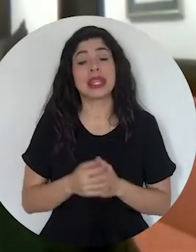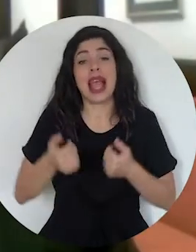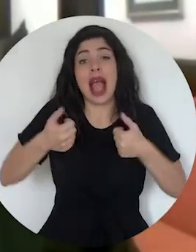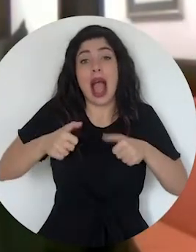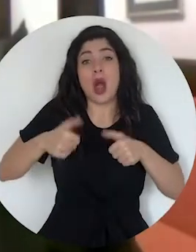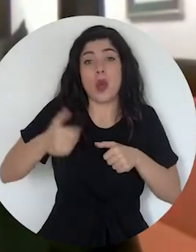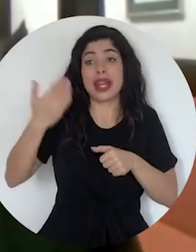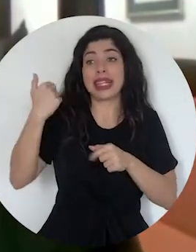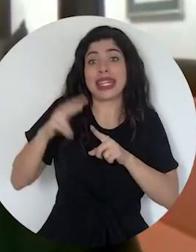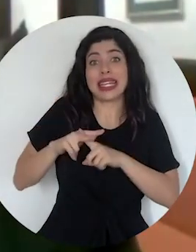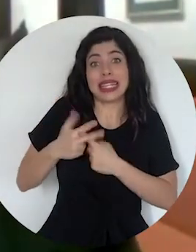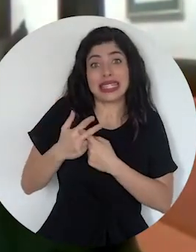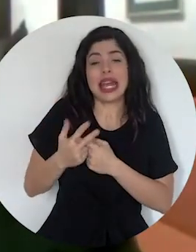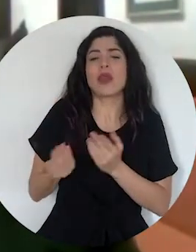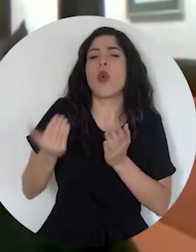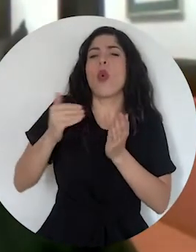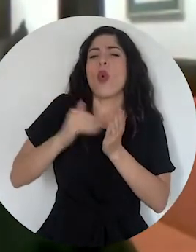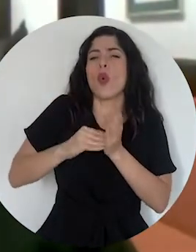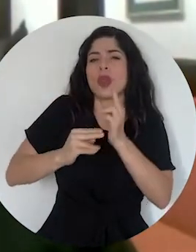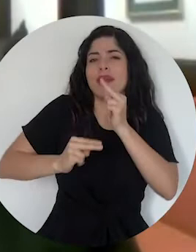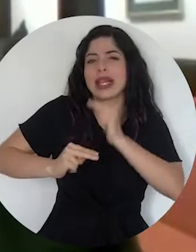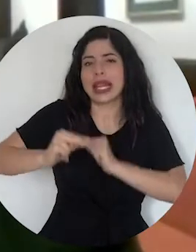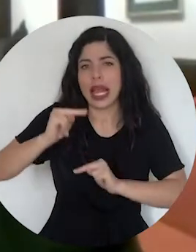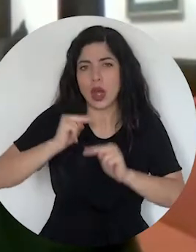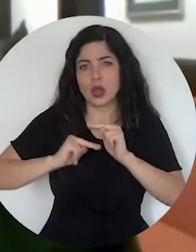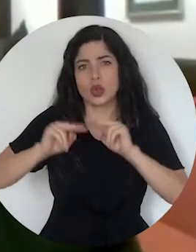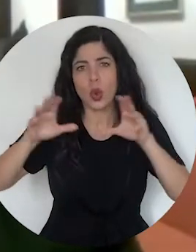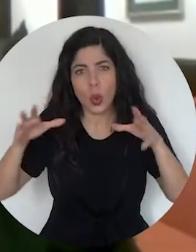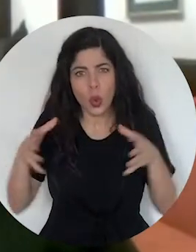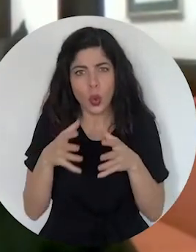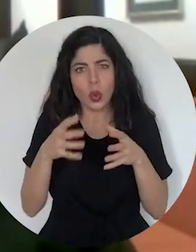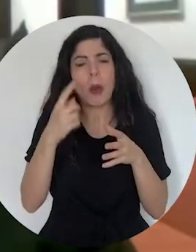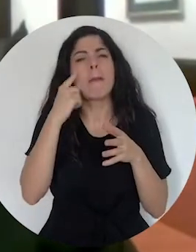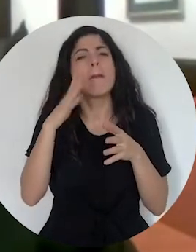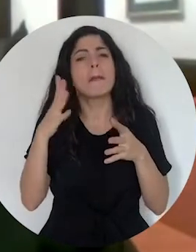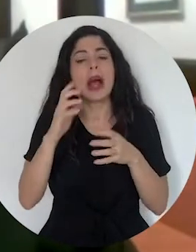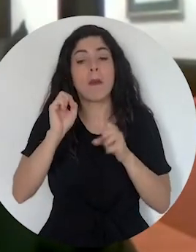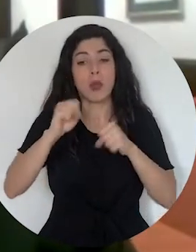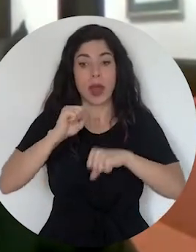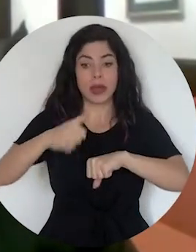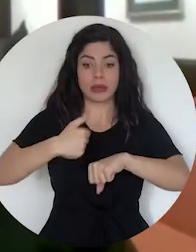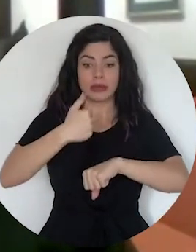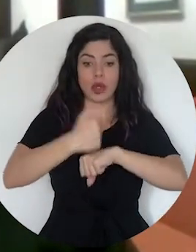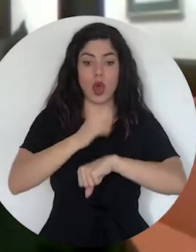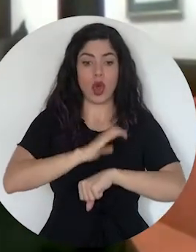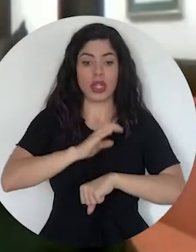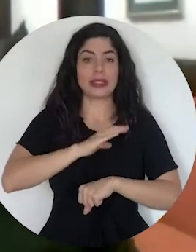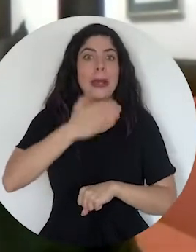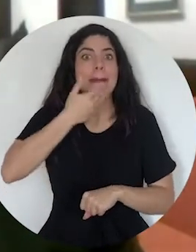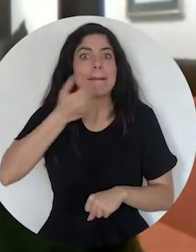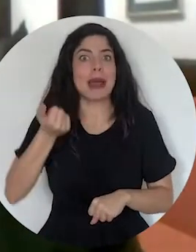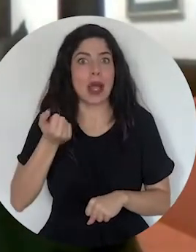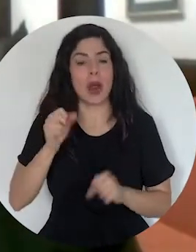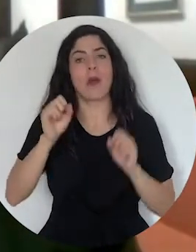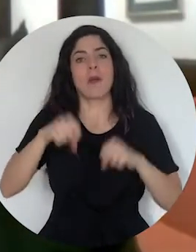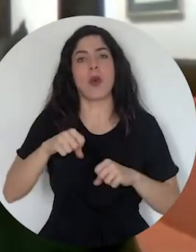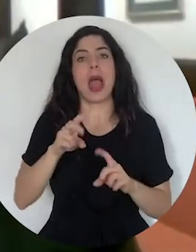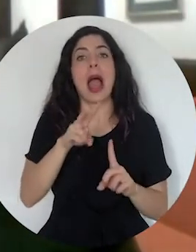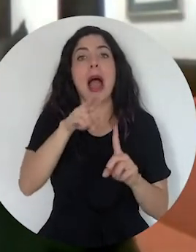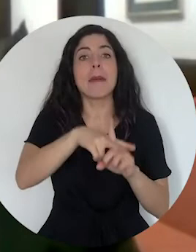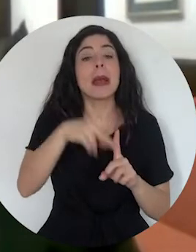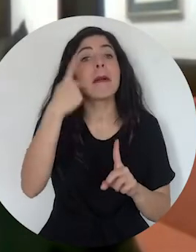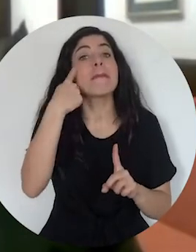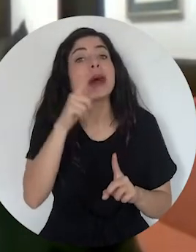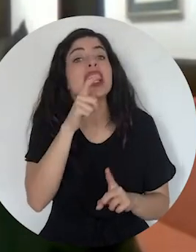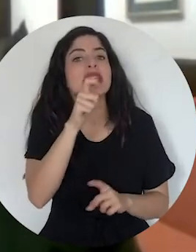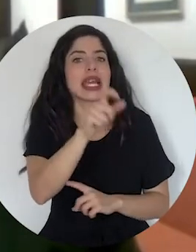boilerplate conditions to be negotiated jointly in order to get better conditions applicable to all